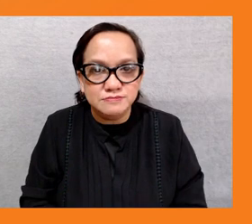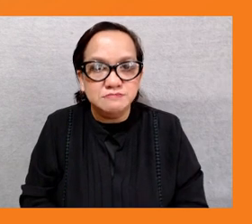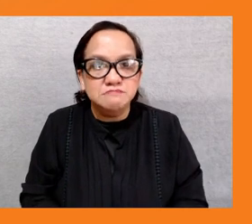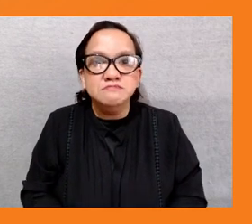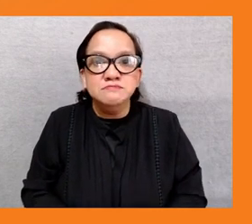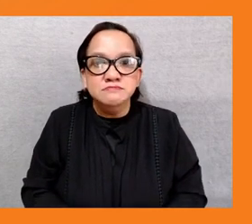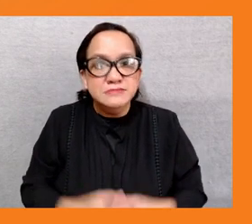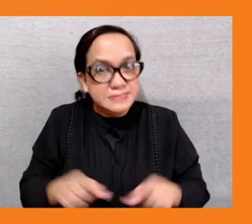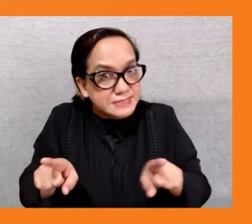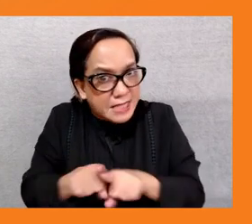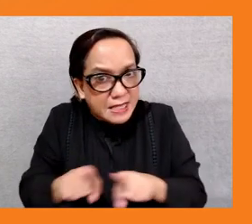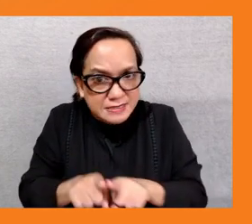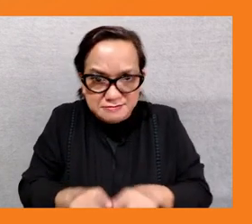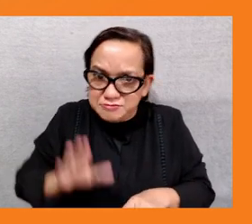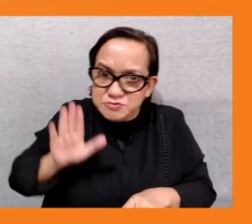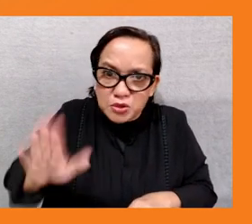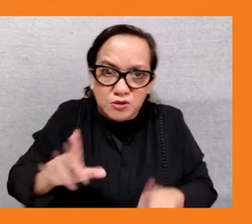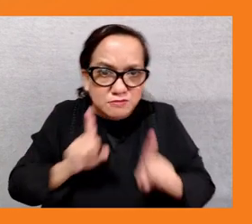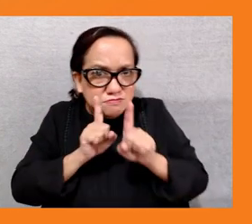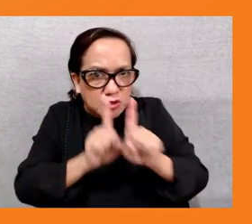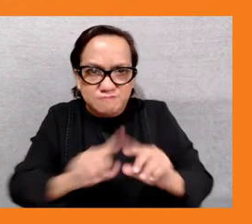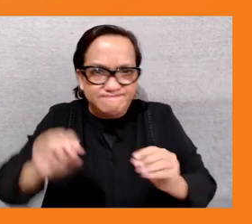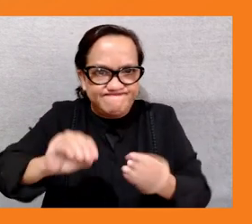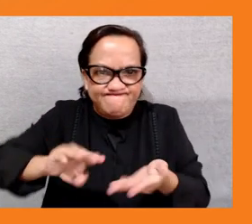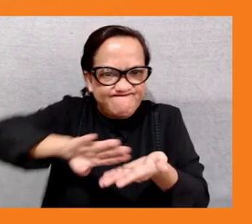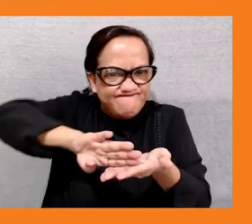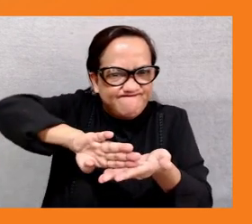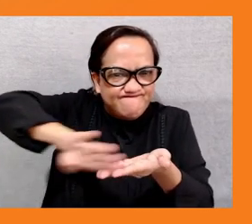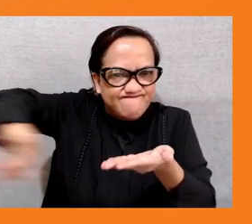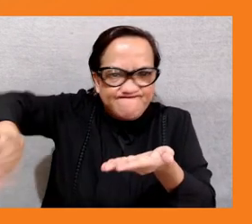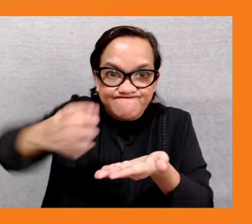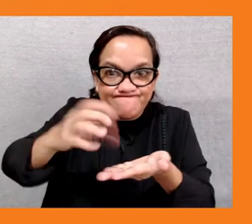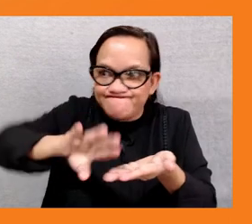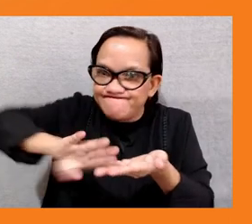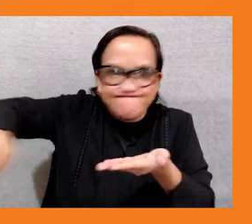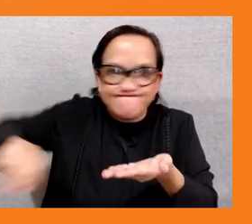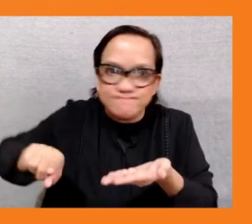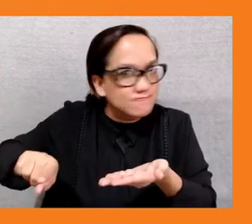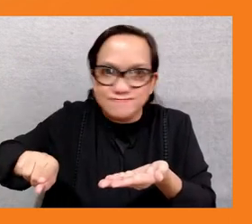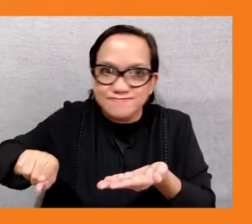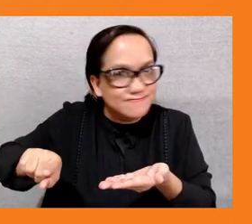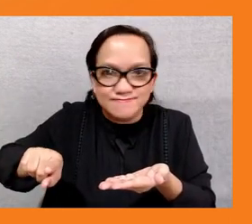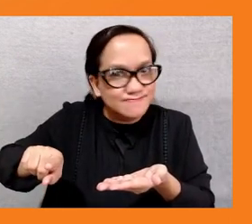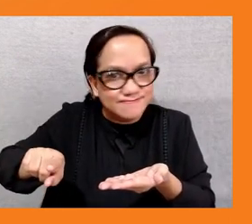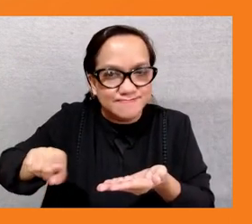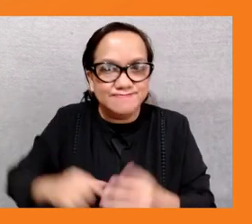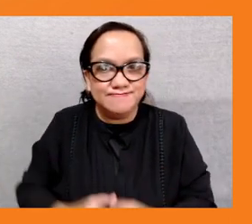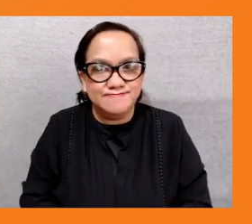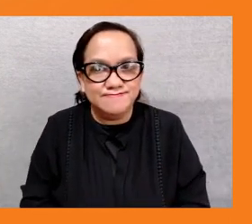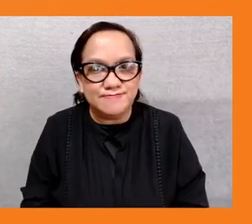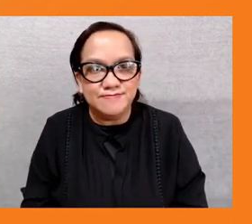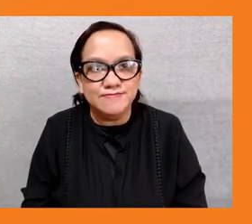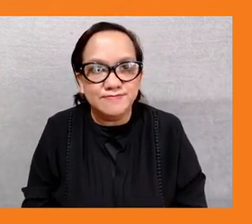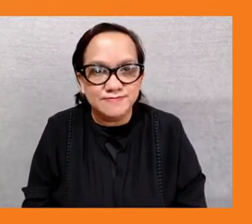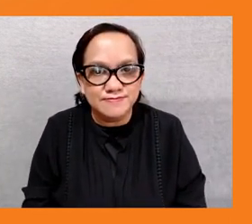and i'm sure we'll see today how this actually translates in practice across different sectors so thank you so